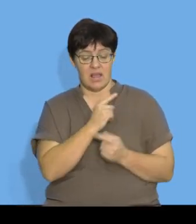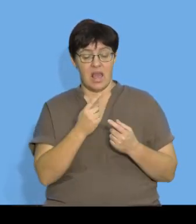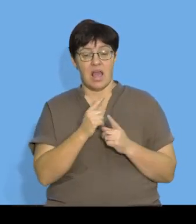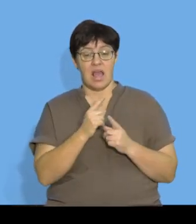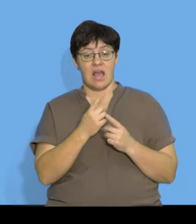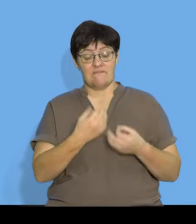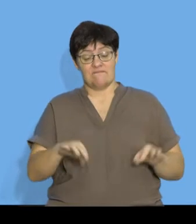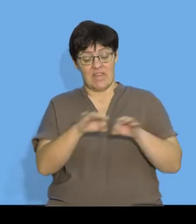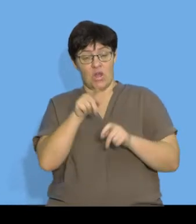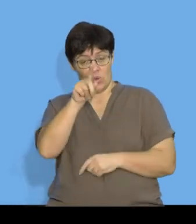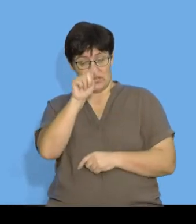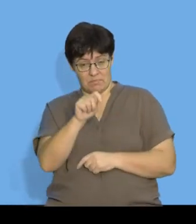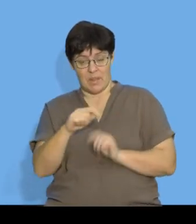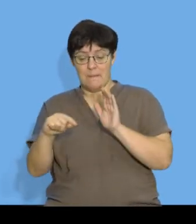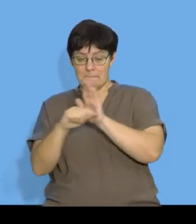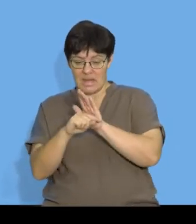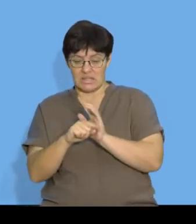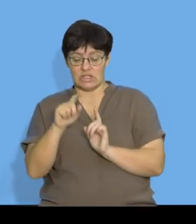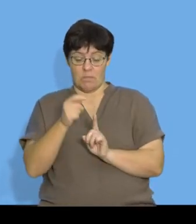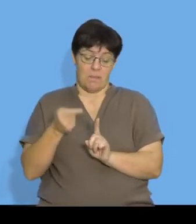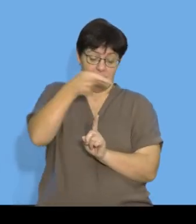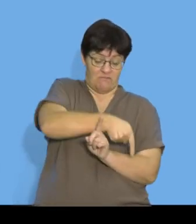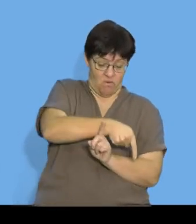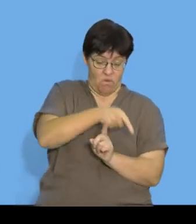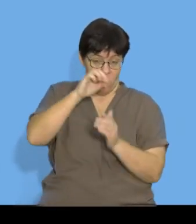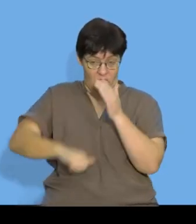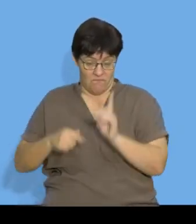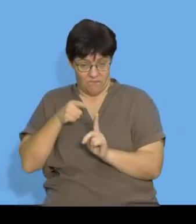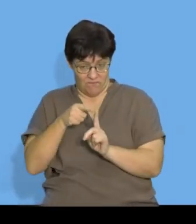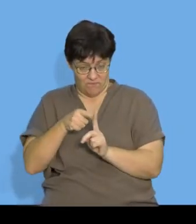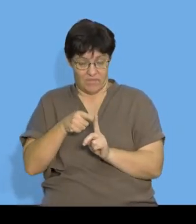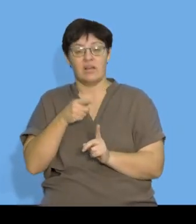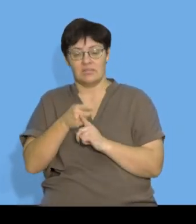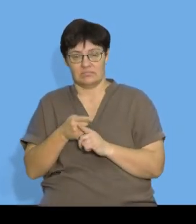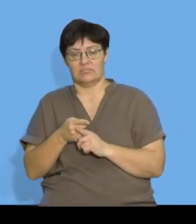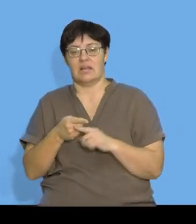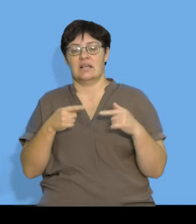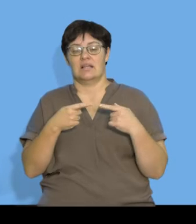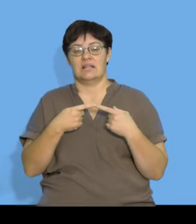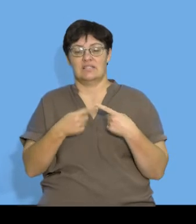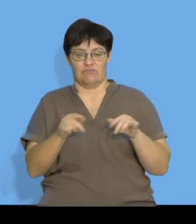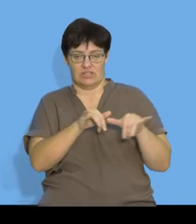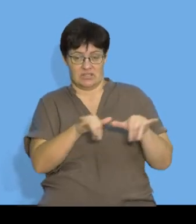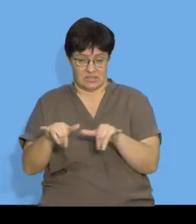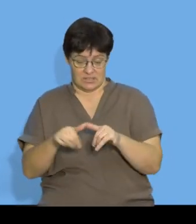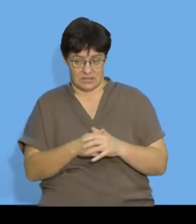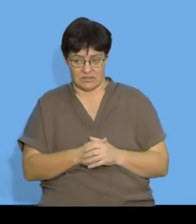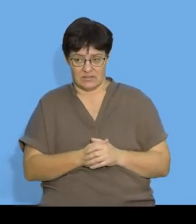know that the actual value of a term minus the value of the term that comes before that is the common difference